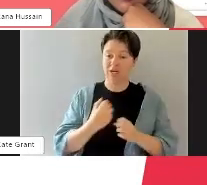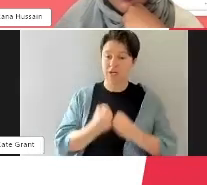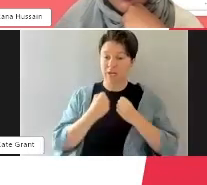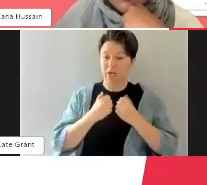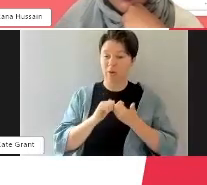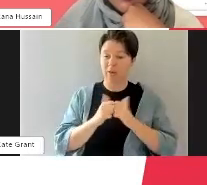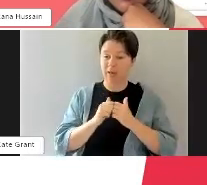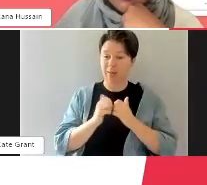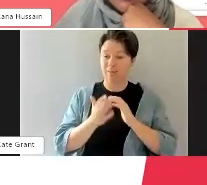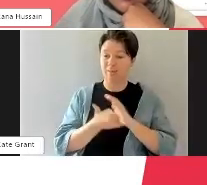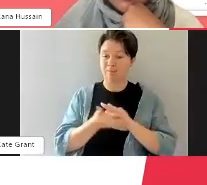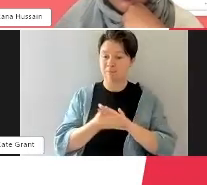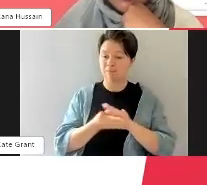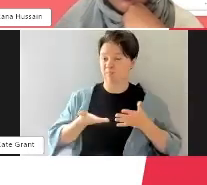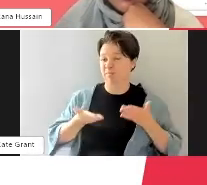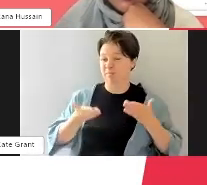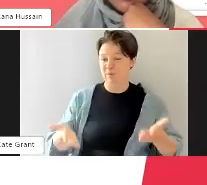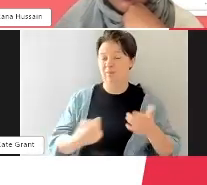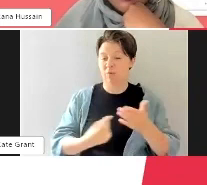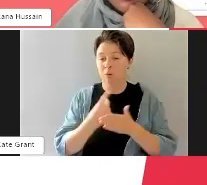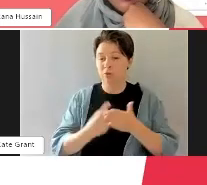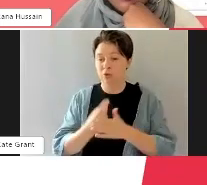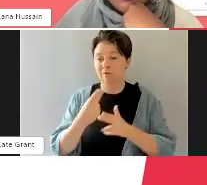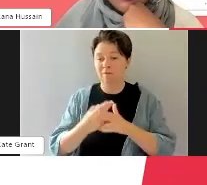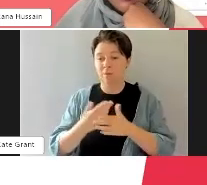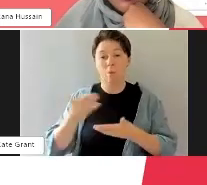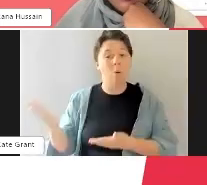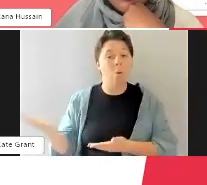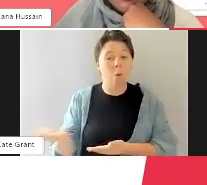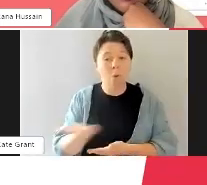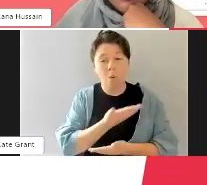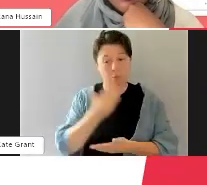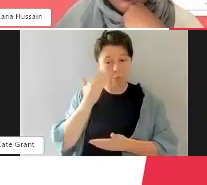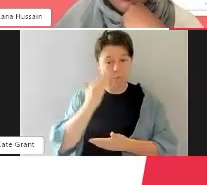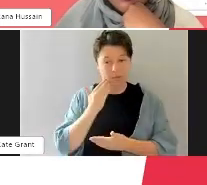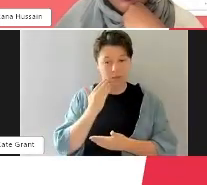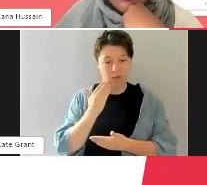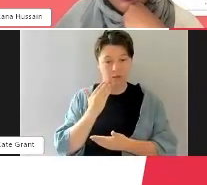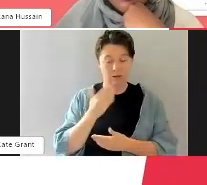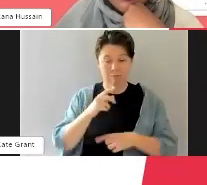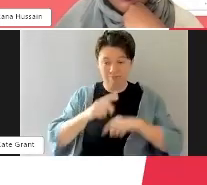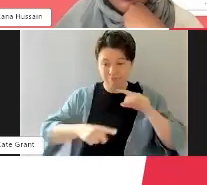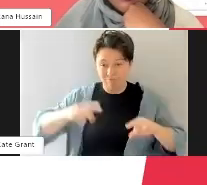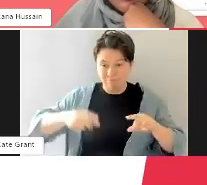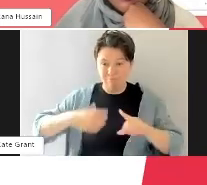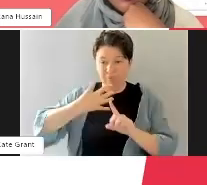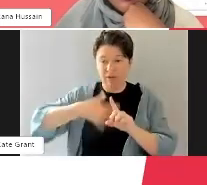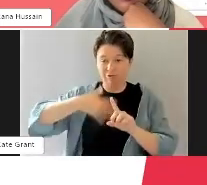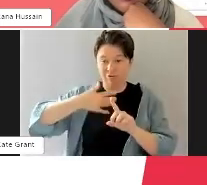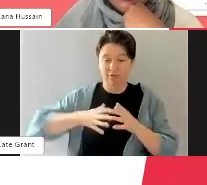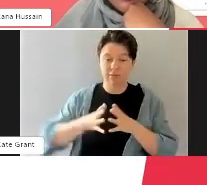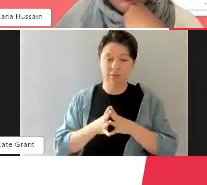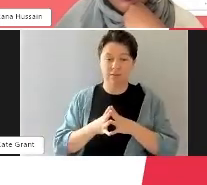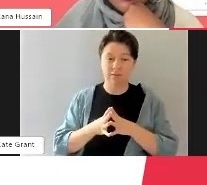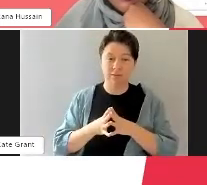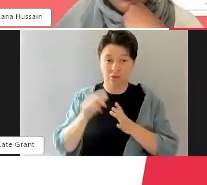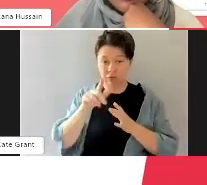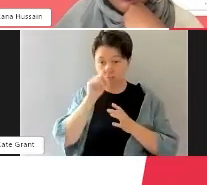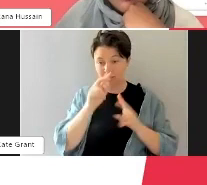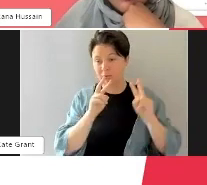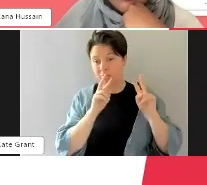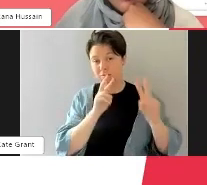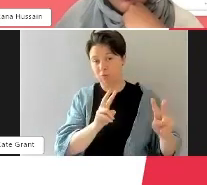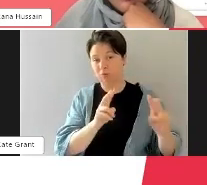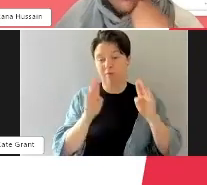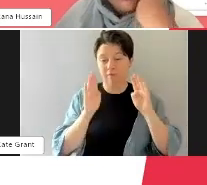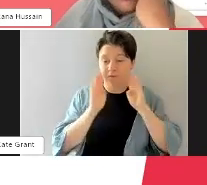for women of, um, uh, of all backgrounds. So, uh, you can keep up to date with our change again. Uh, we're